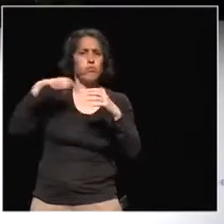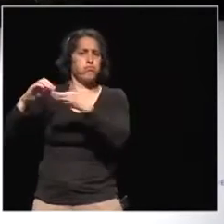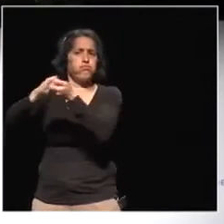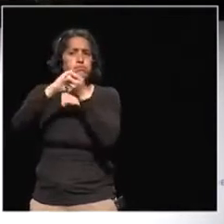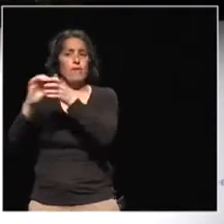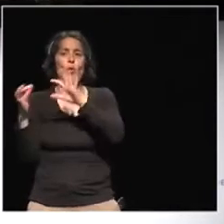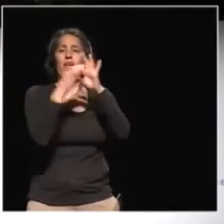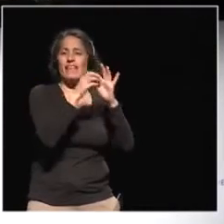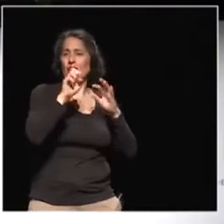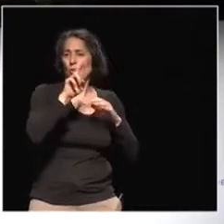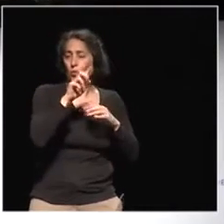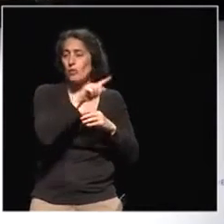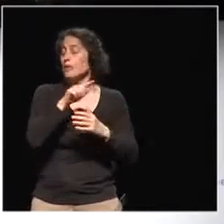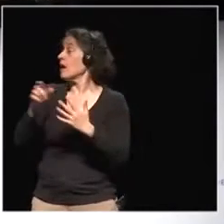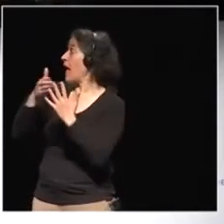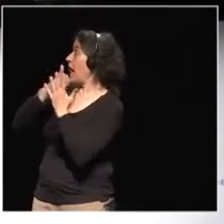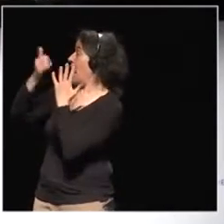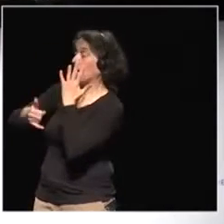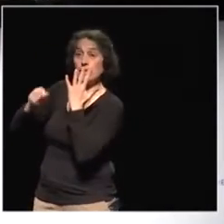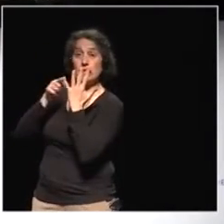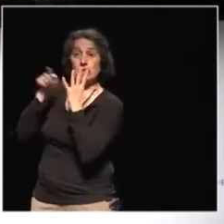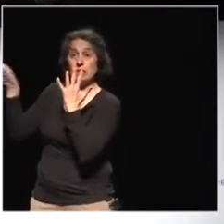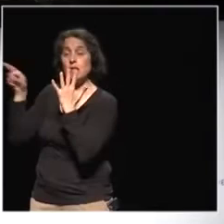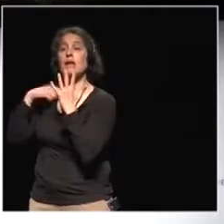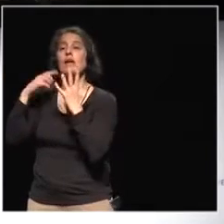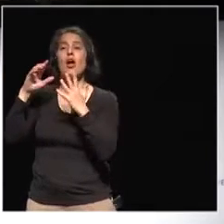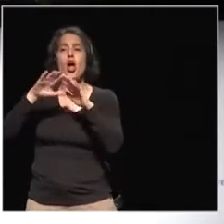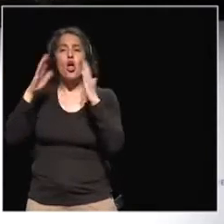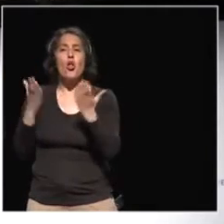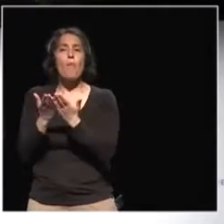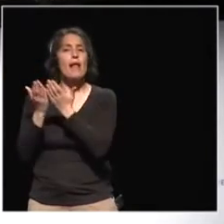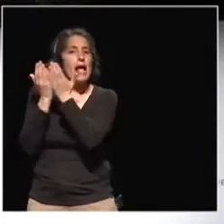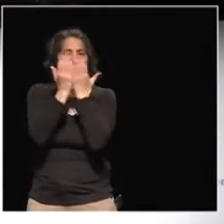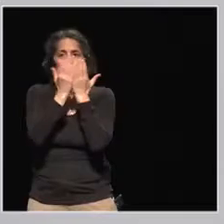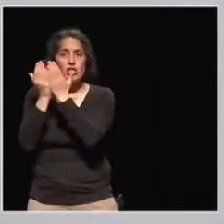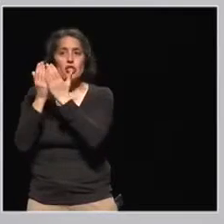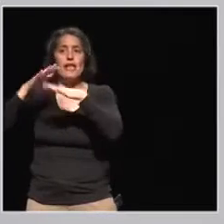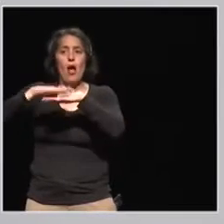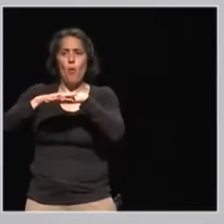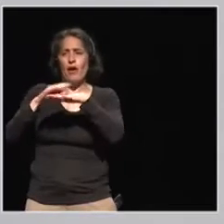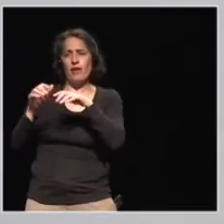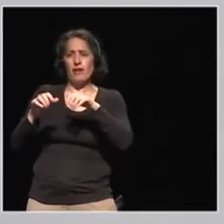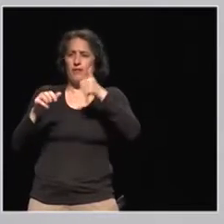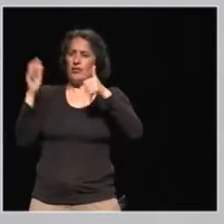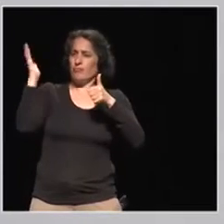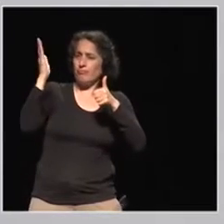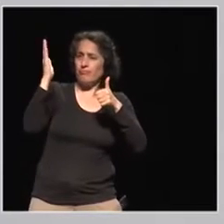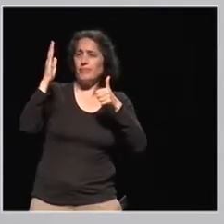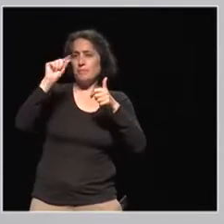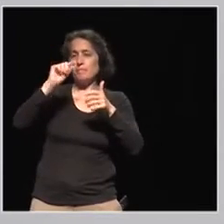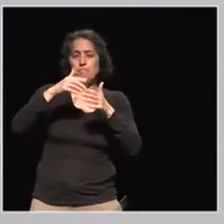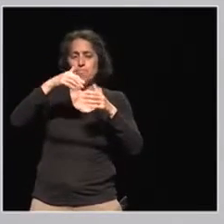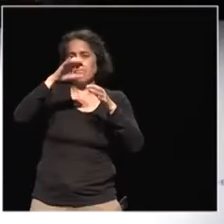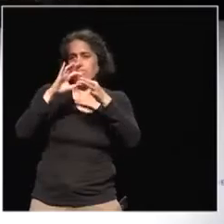chairperson of the Global Education Network Europe, which Eddie already has talked about. So